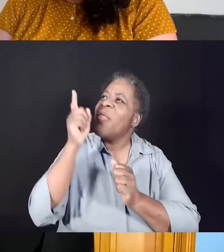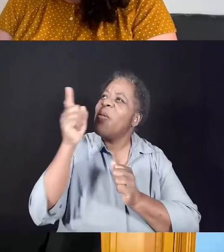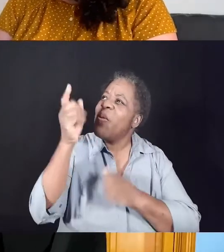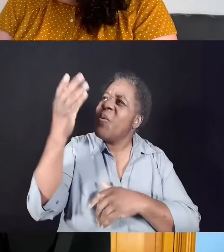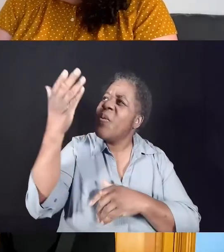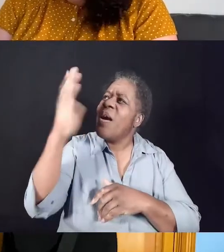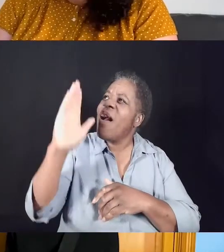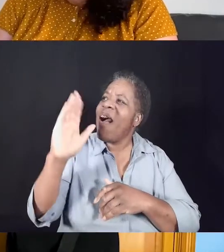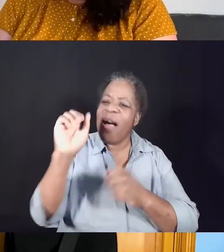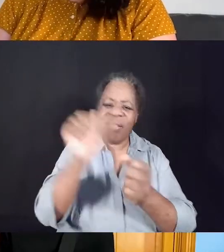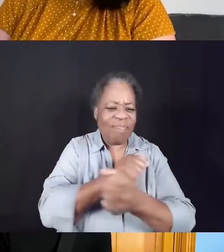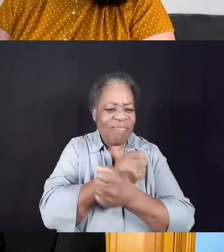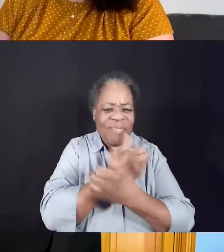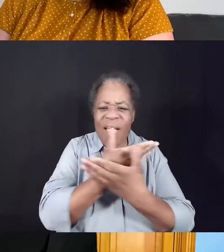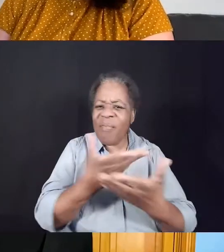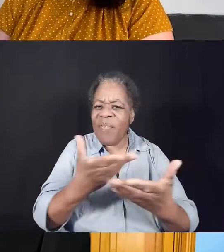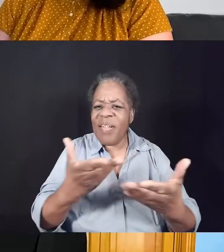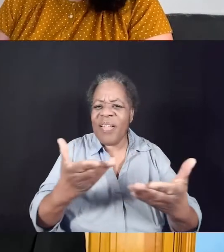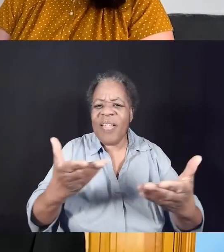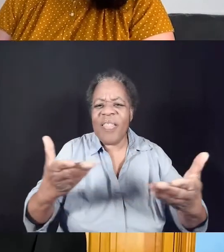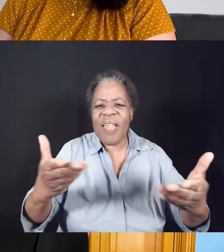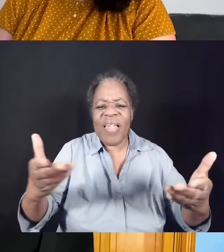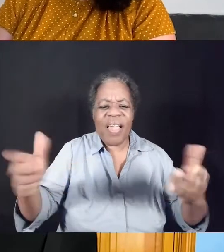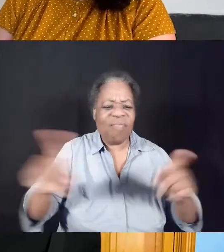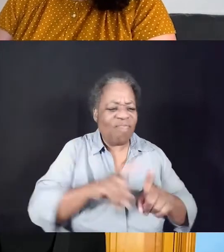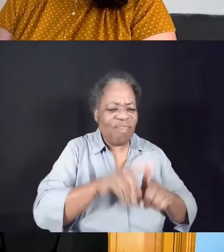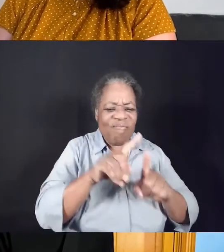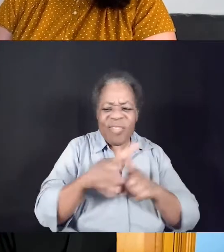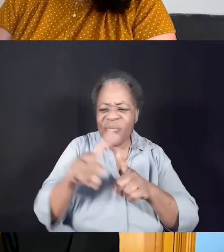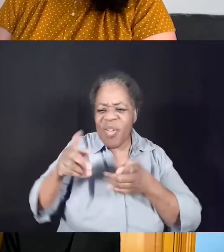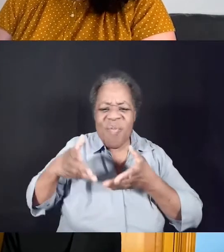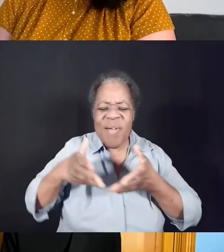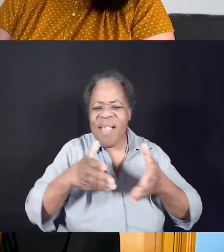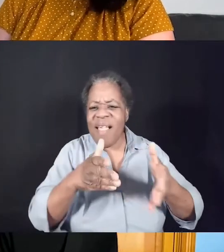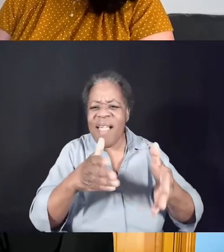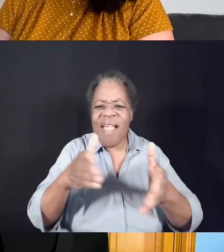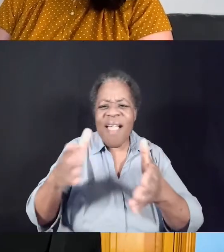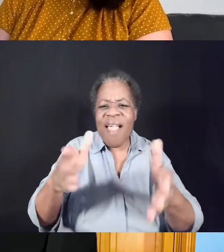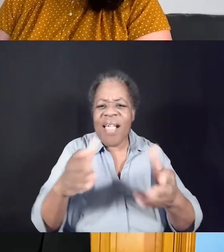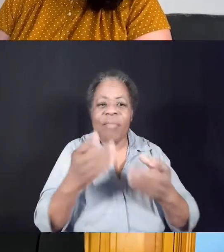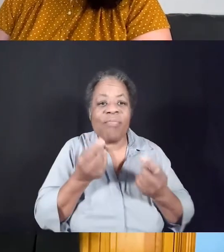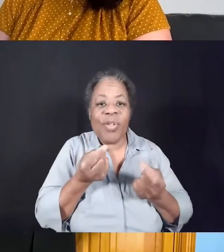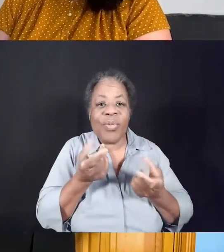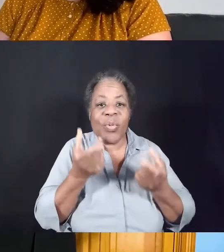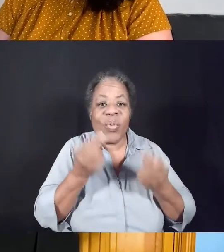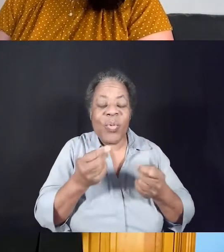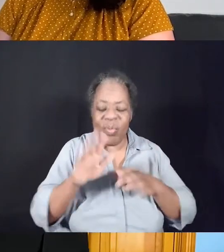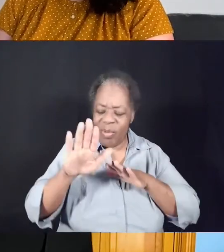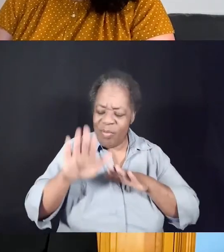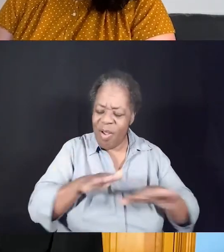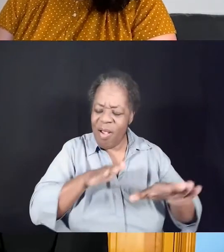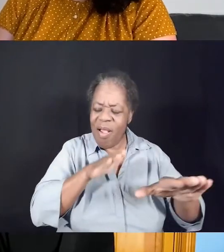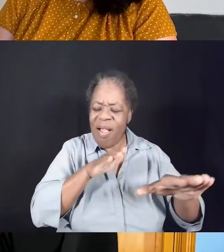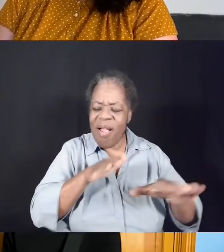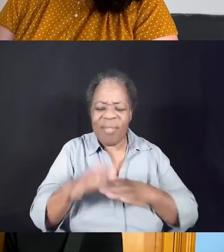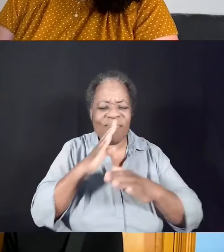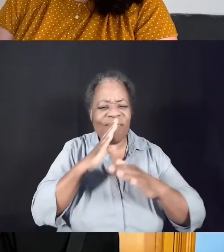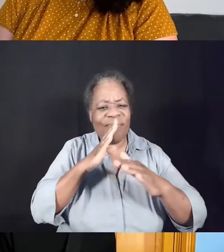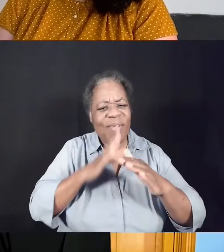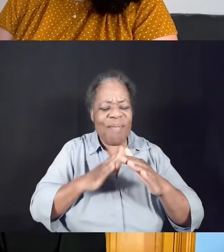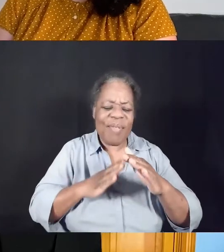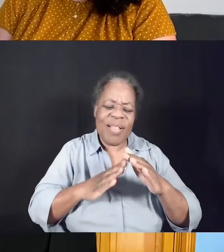all things, in all ways, walk humbly with You,